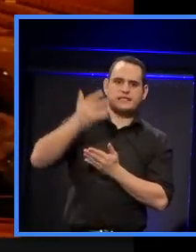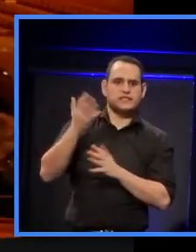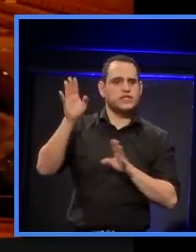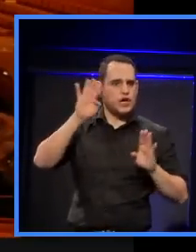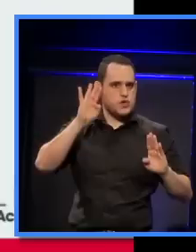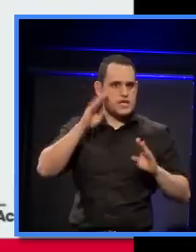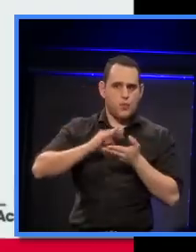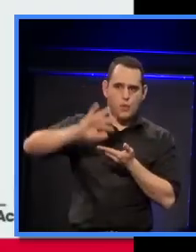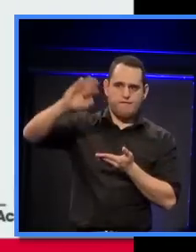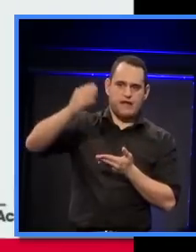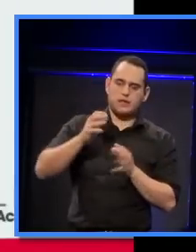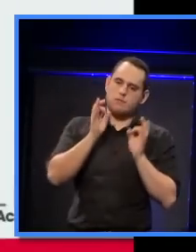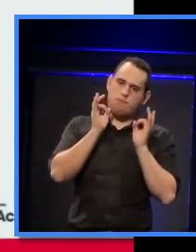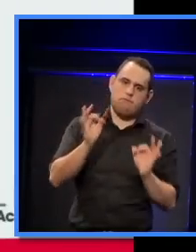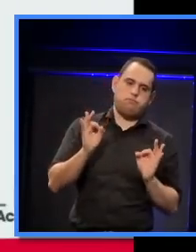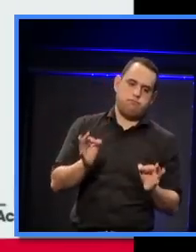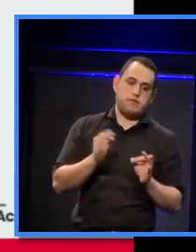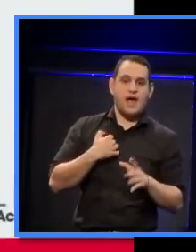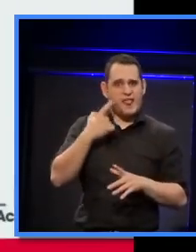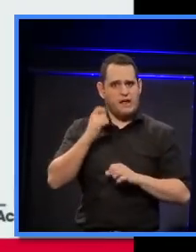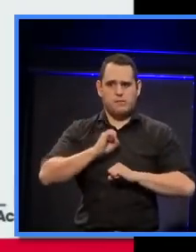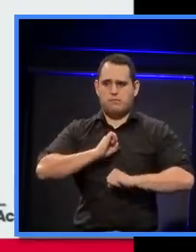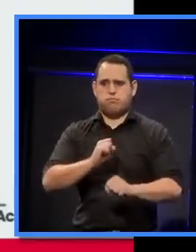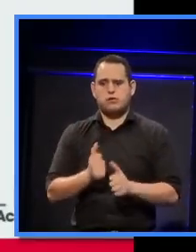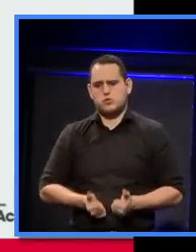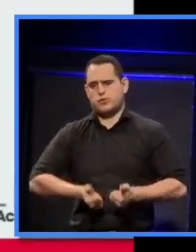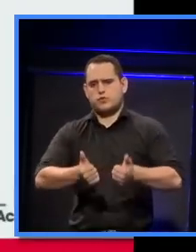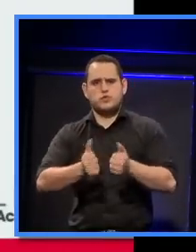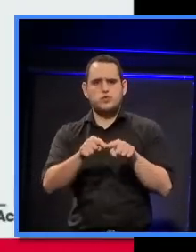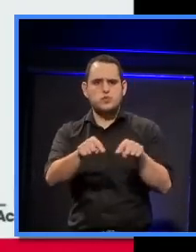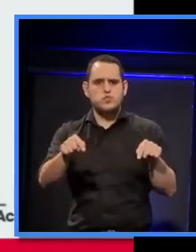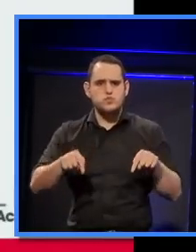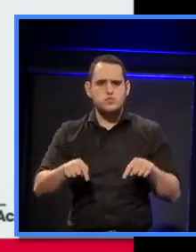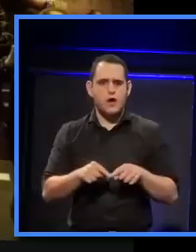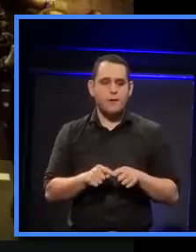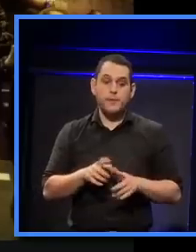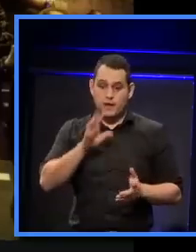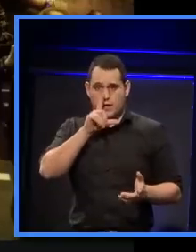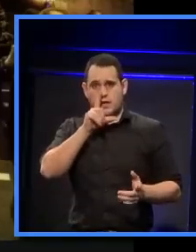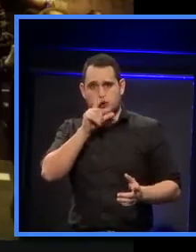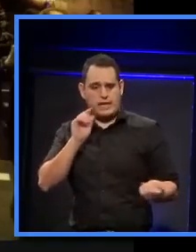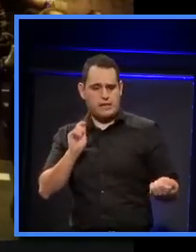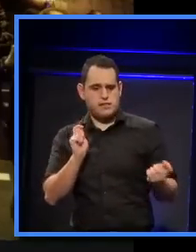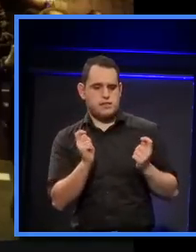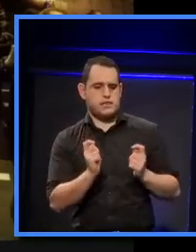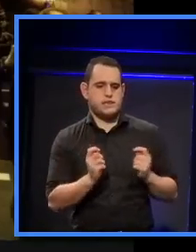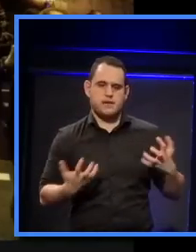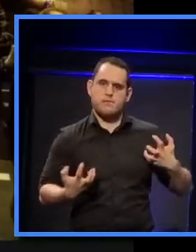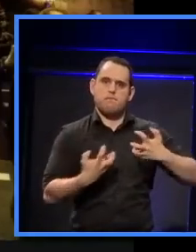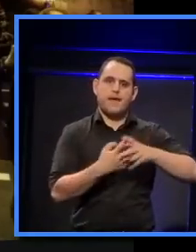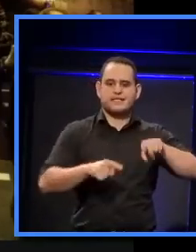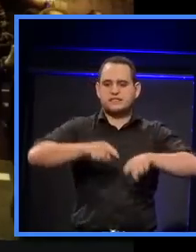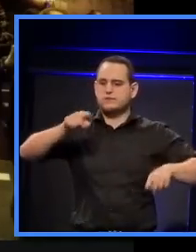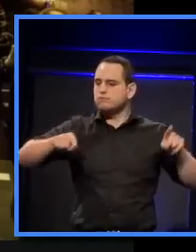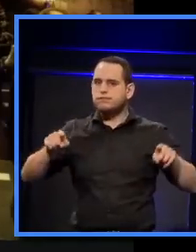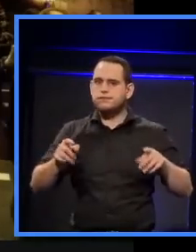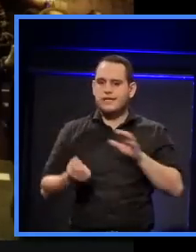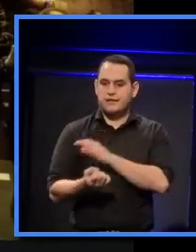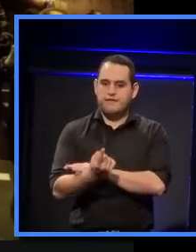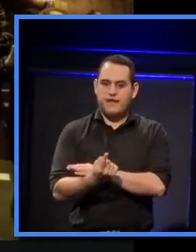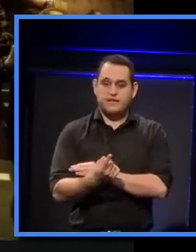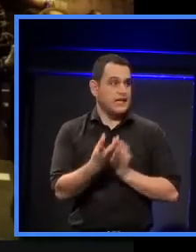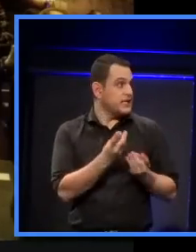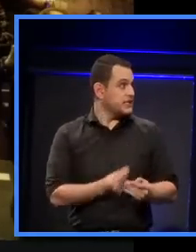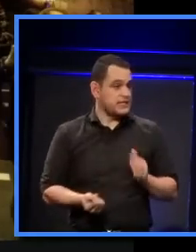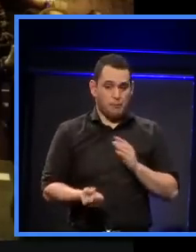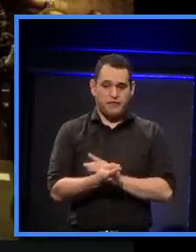it's an incredible room. The adaptability that I mentioned has worked. Here's a few of the different functions that